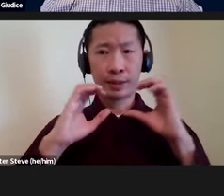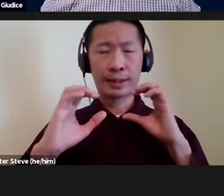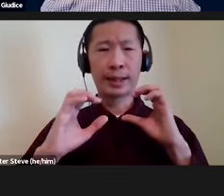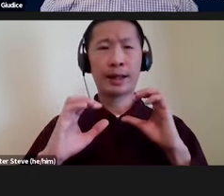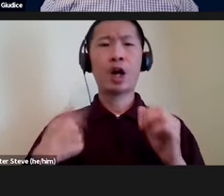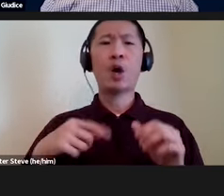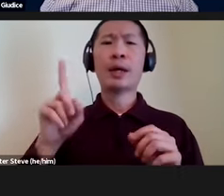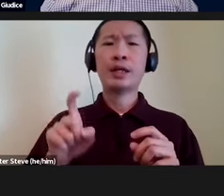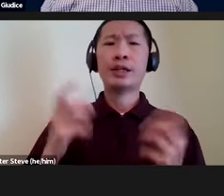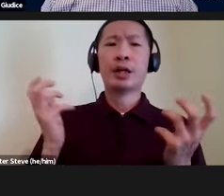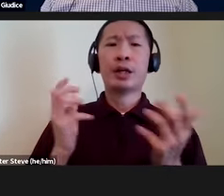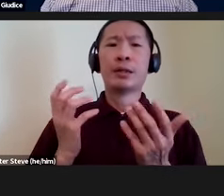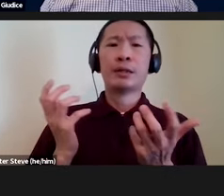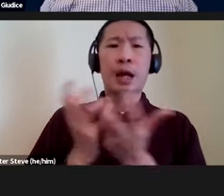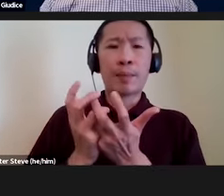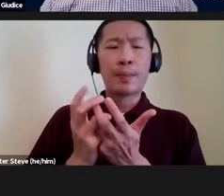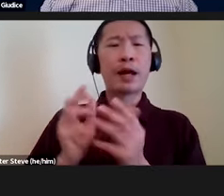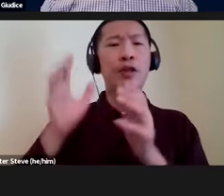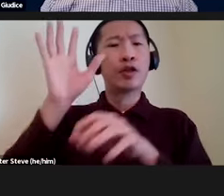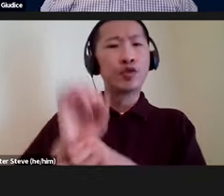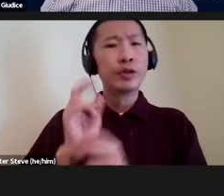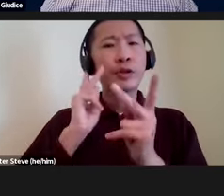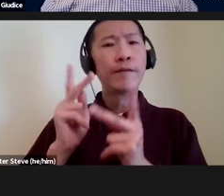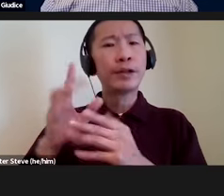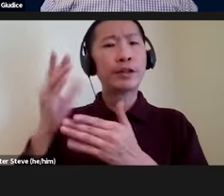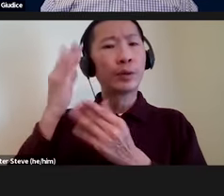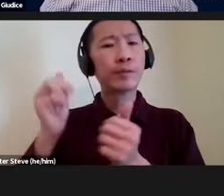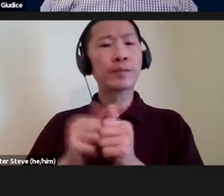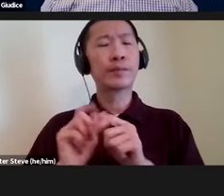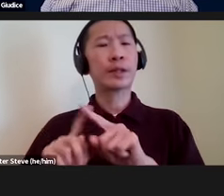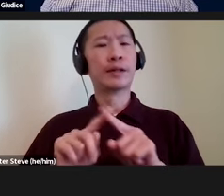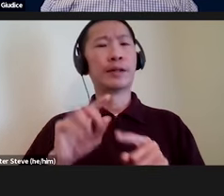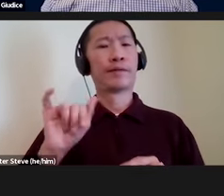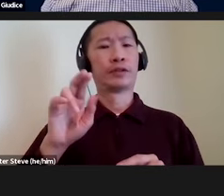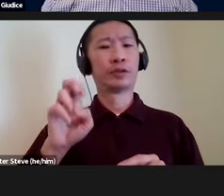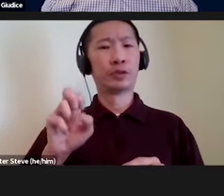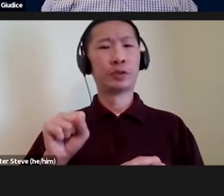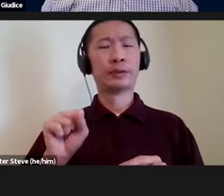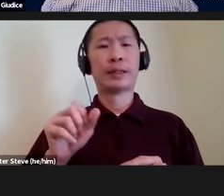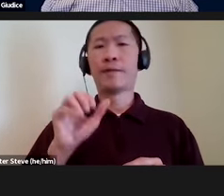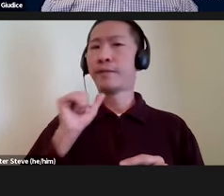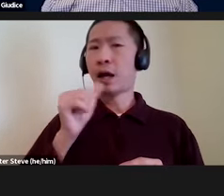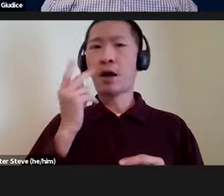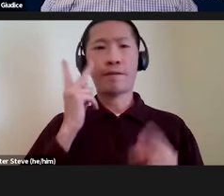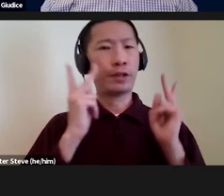we should complement the traditional visual content with multiple sources of non-visual information.